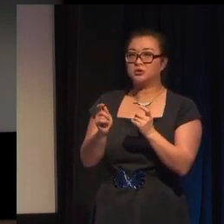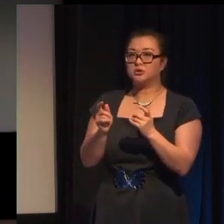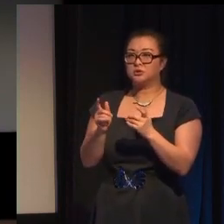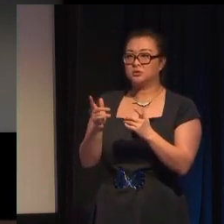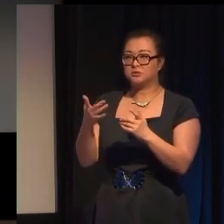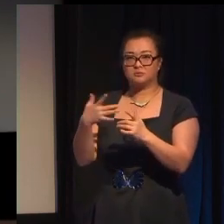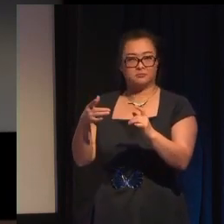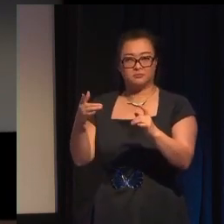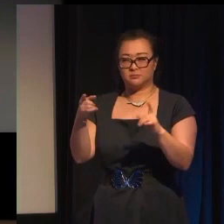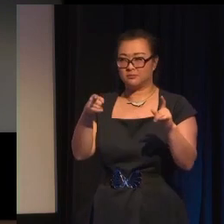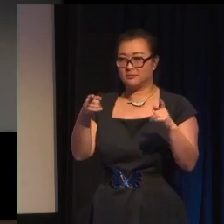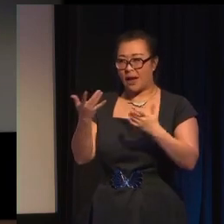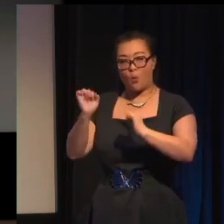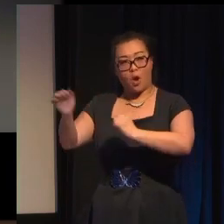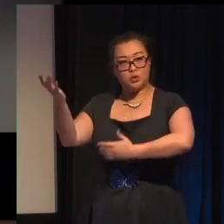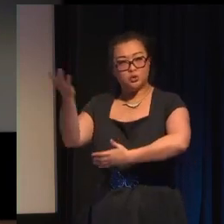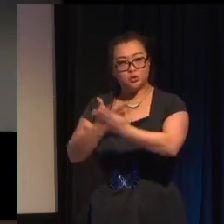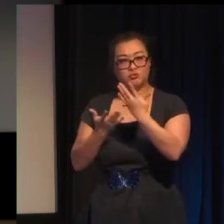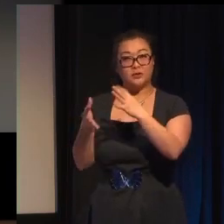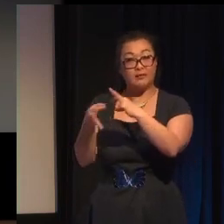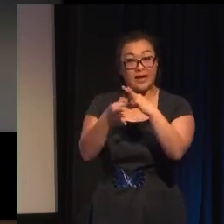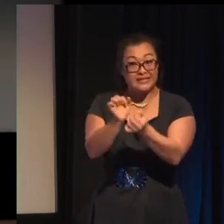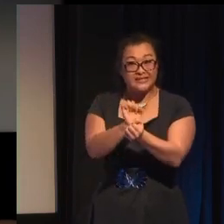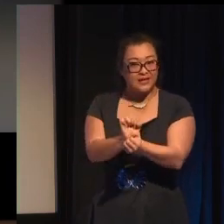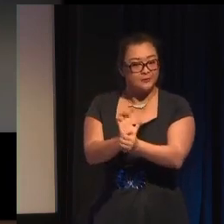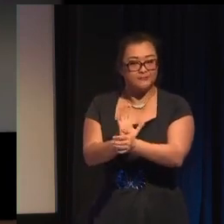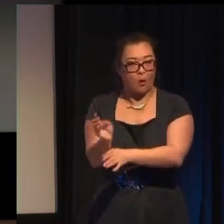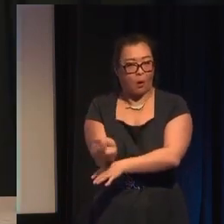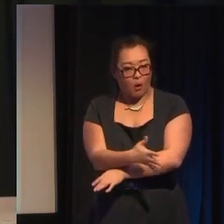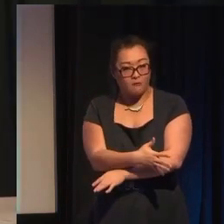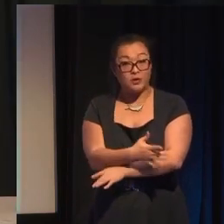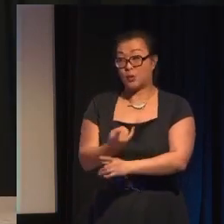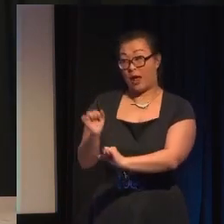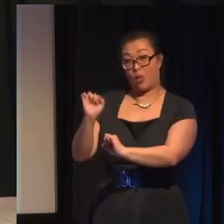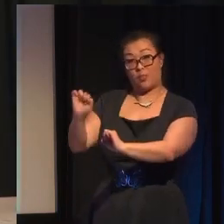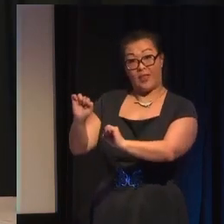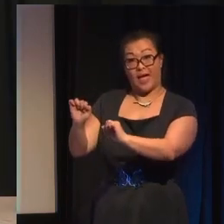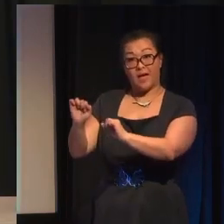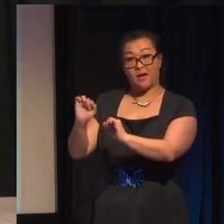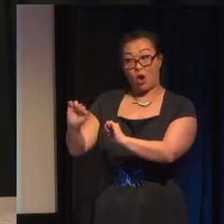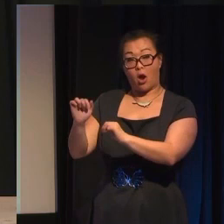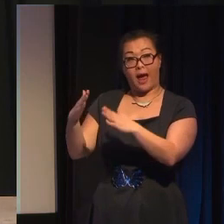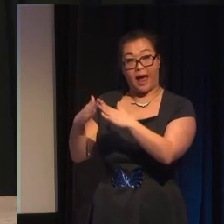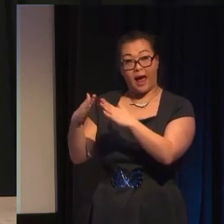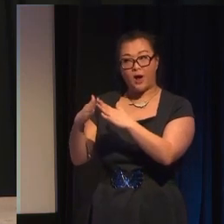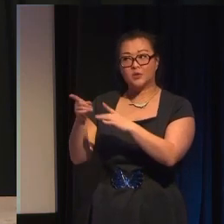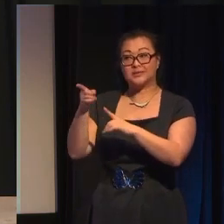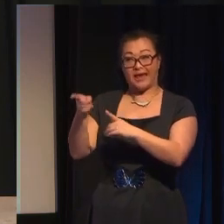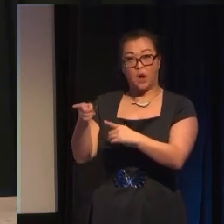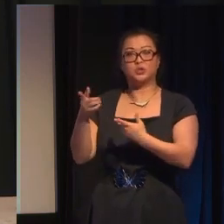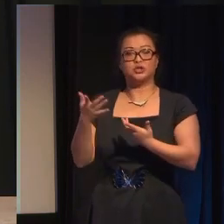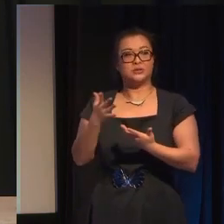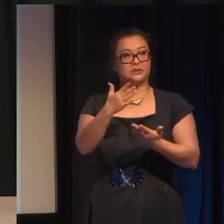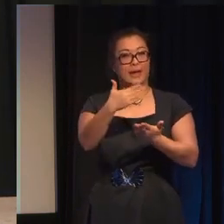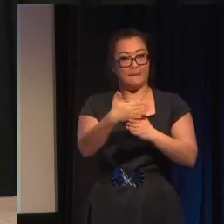and instead the thing that was special about this household was that the grand dame employed actual